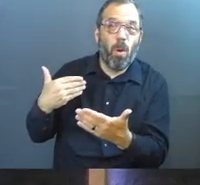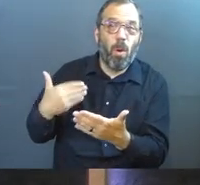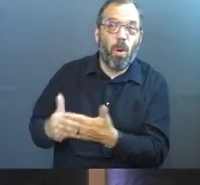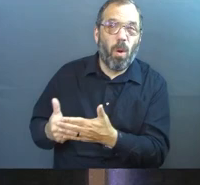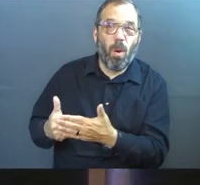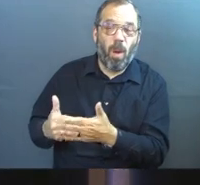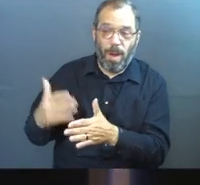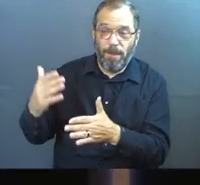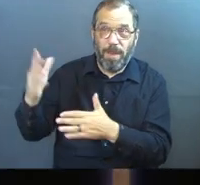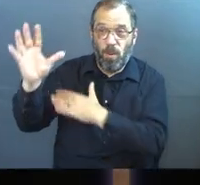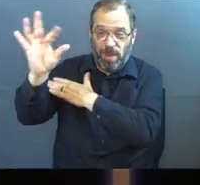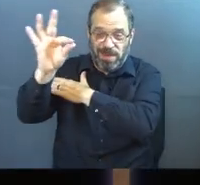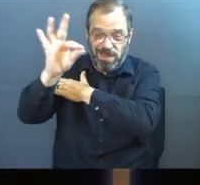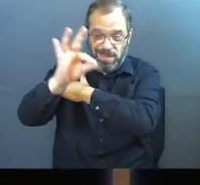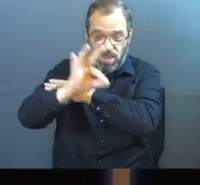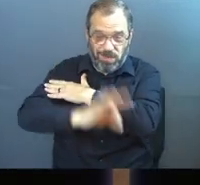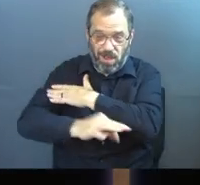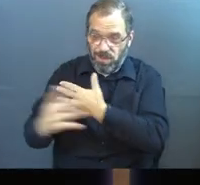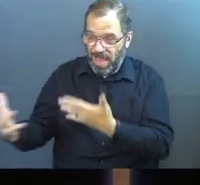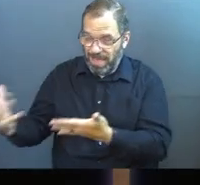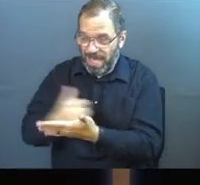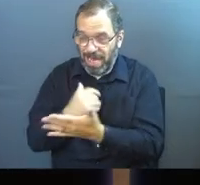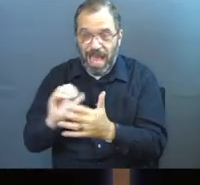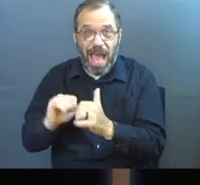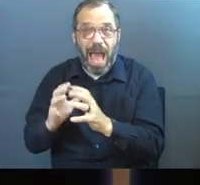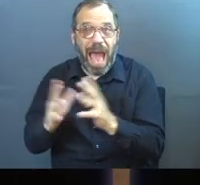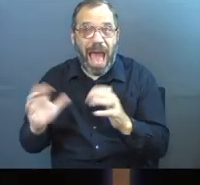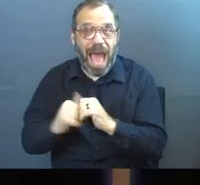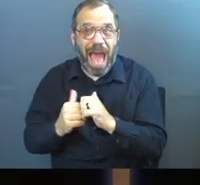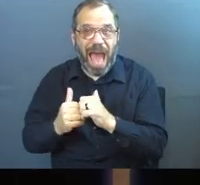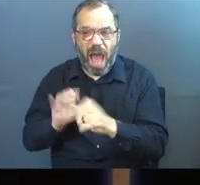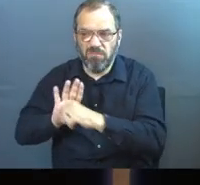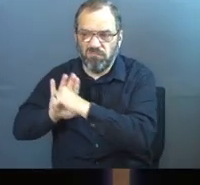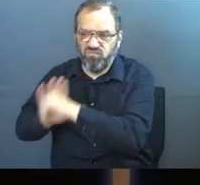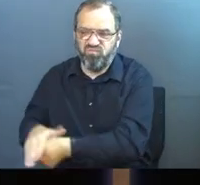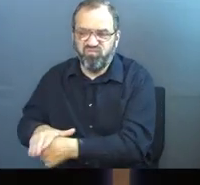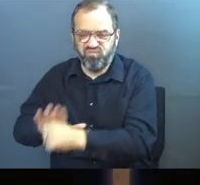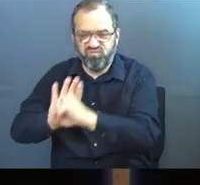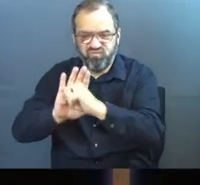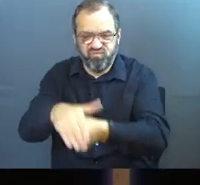But at the end of the day, you know how we get all the stuff? We oppress people.